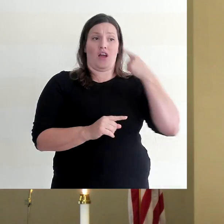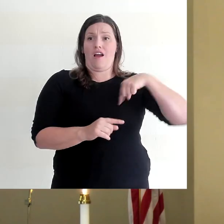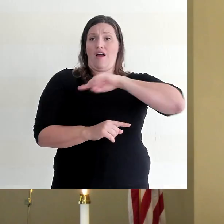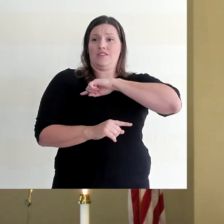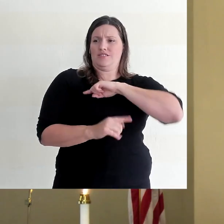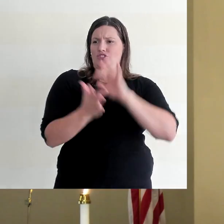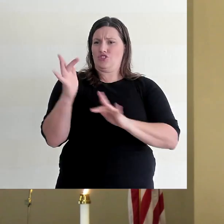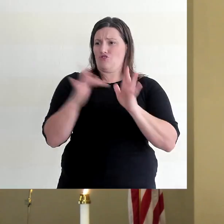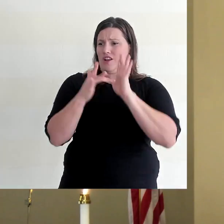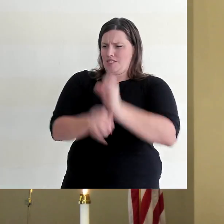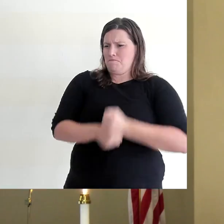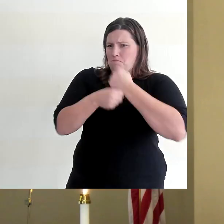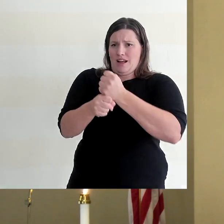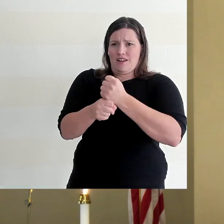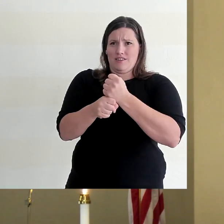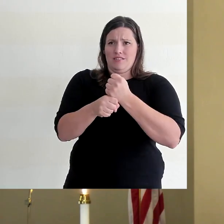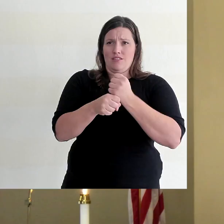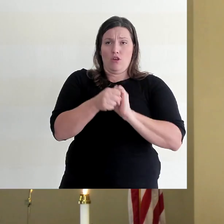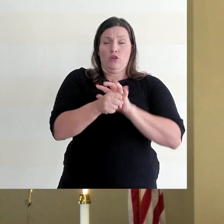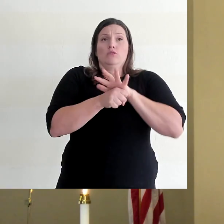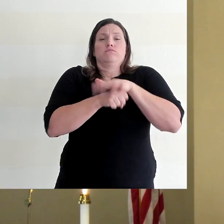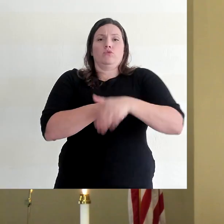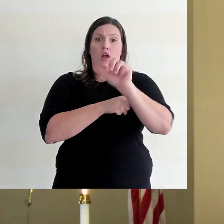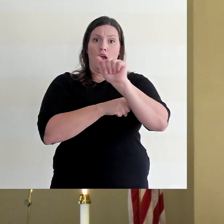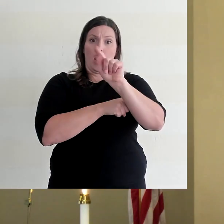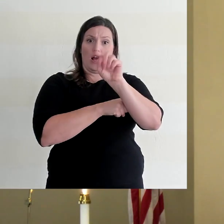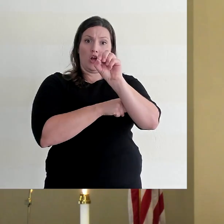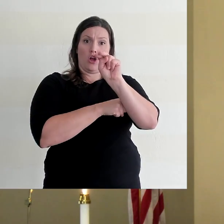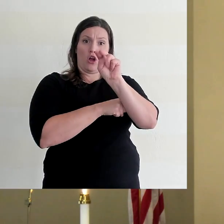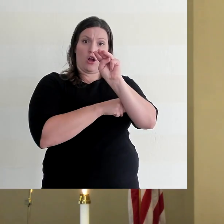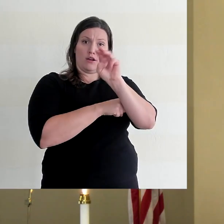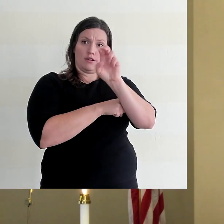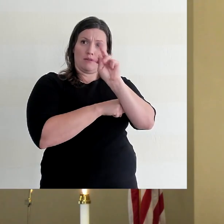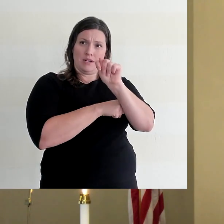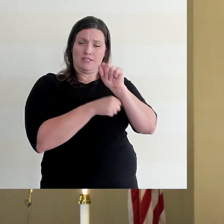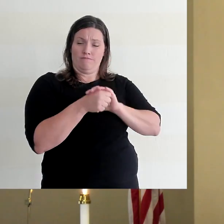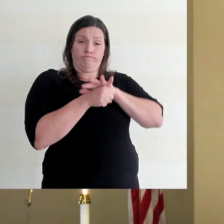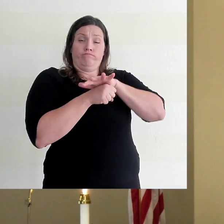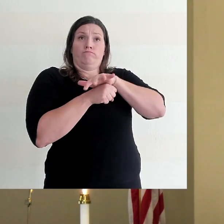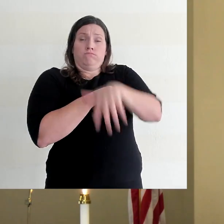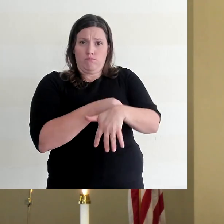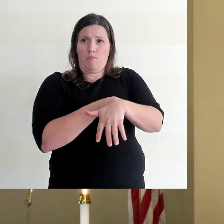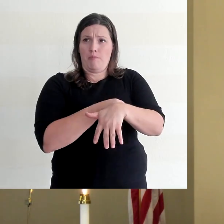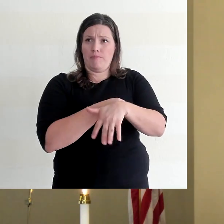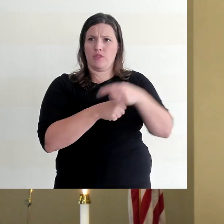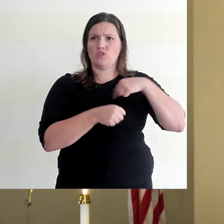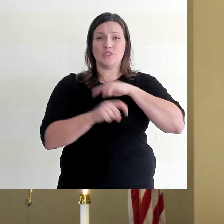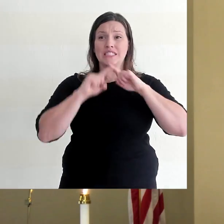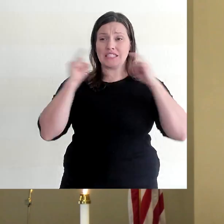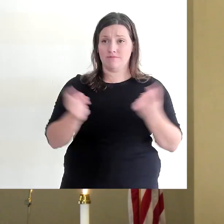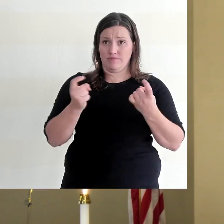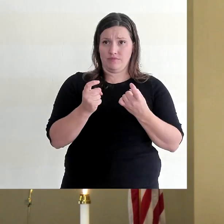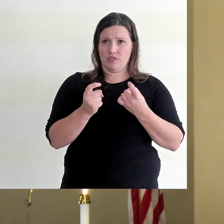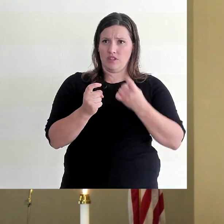Jesus who has made atonement for all of our sins by his once and for all sacrifice